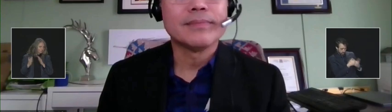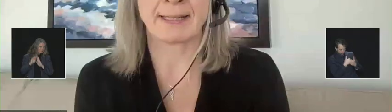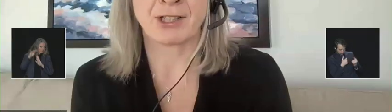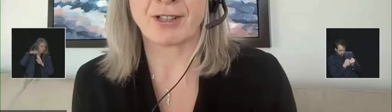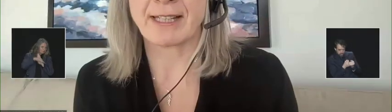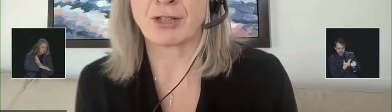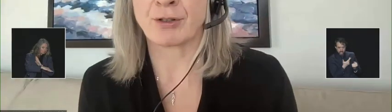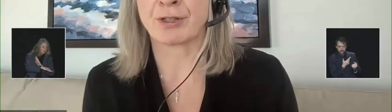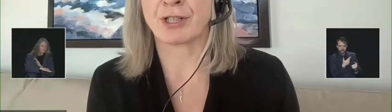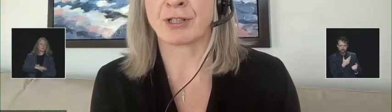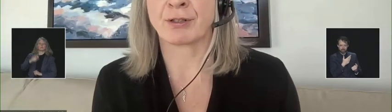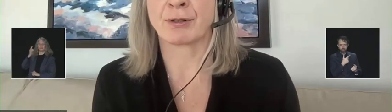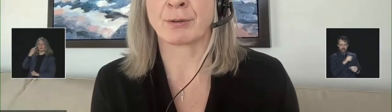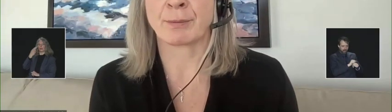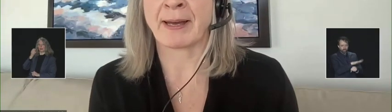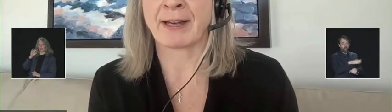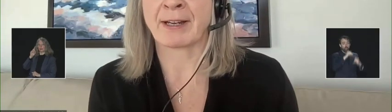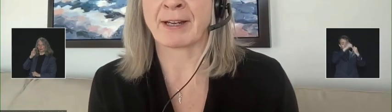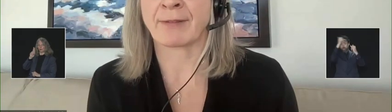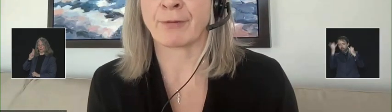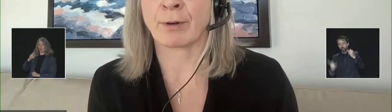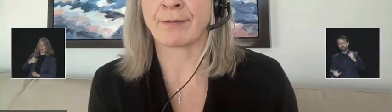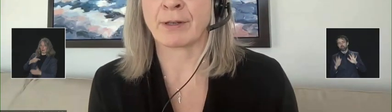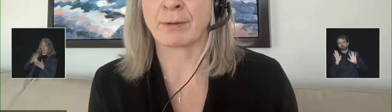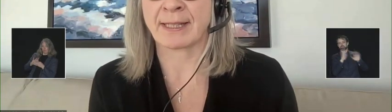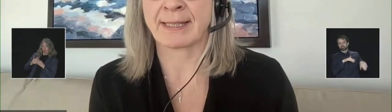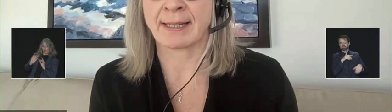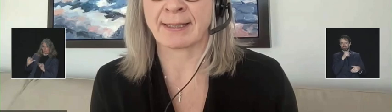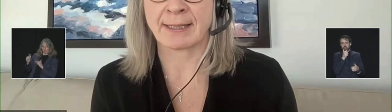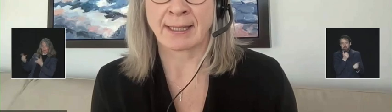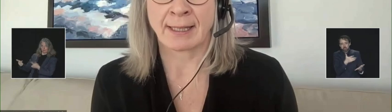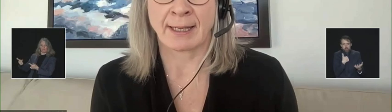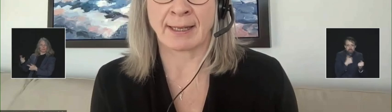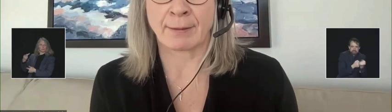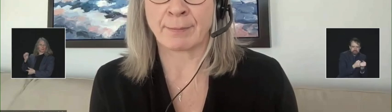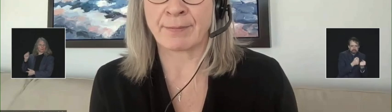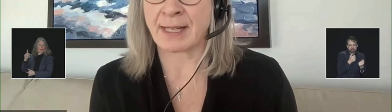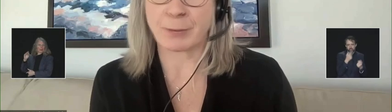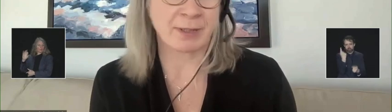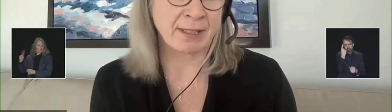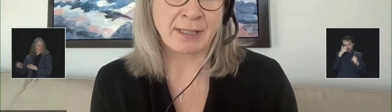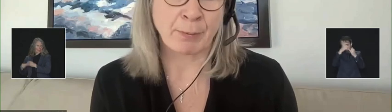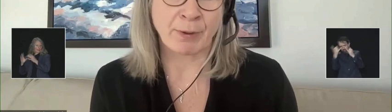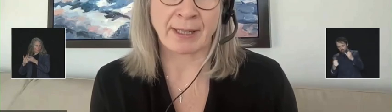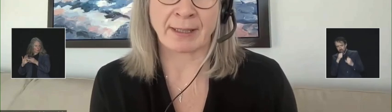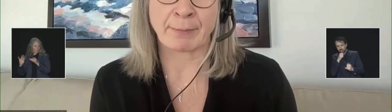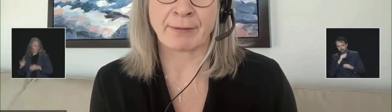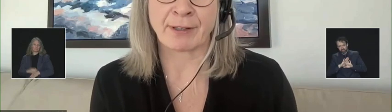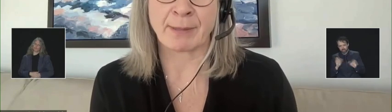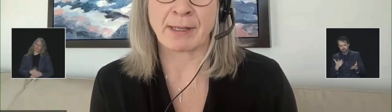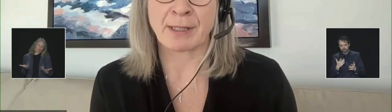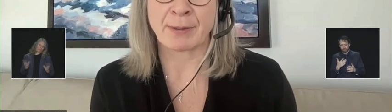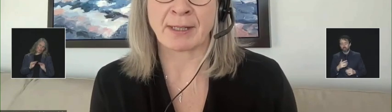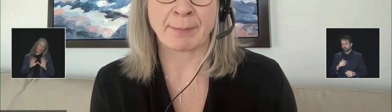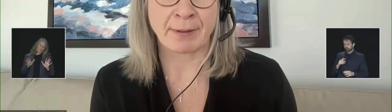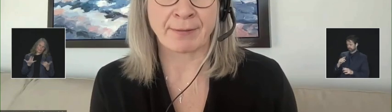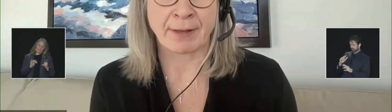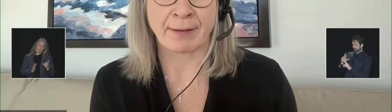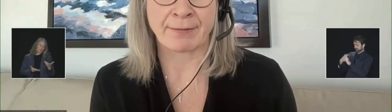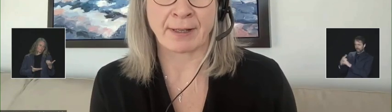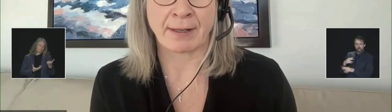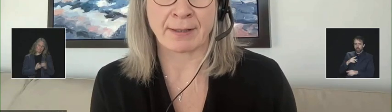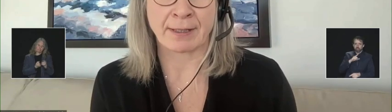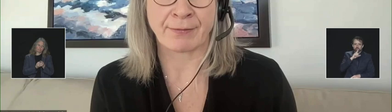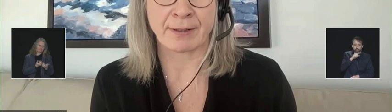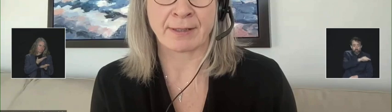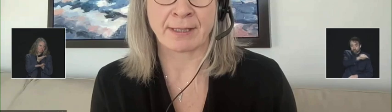Maybe I can start and then turn to Patrick for a few details. Yes, we're still supporting a number of communities with a number